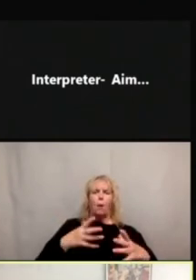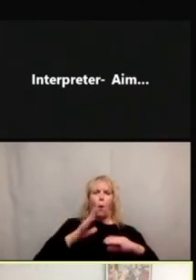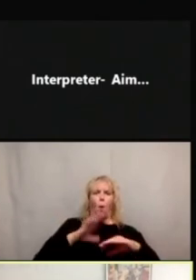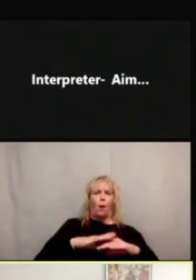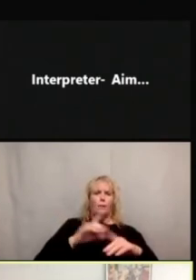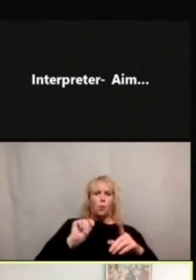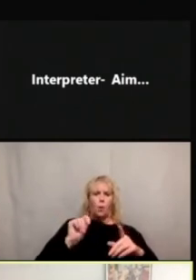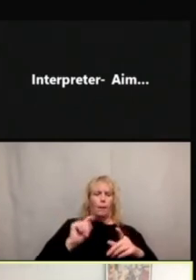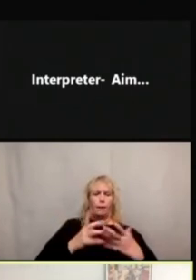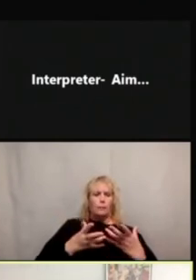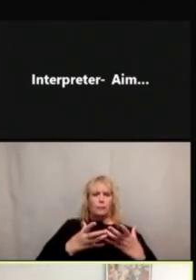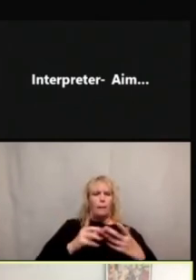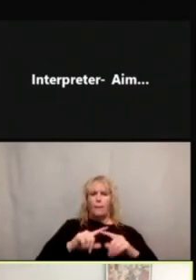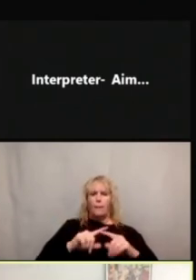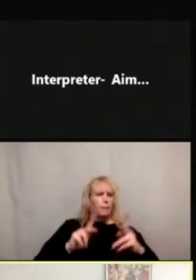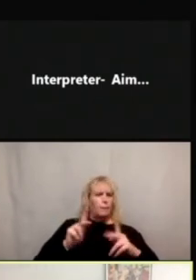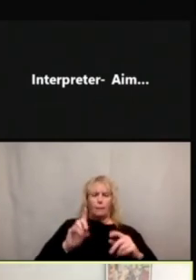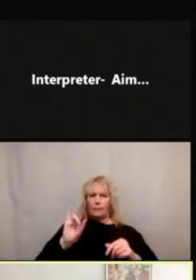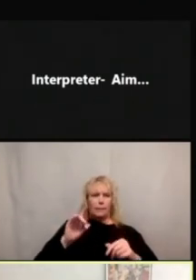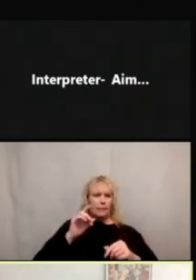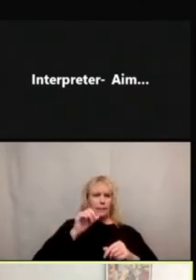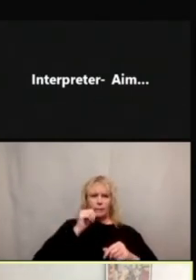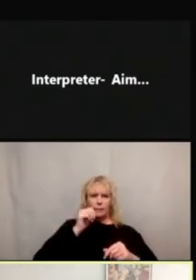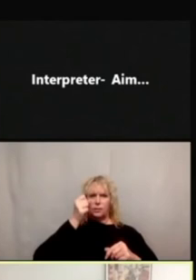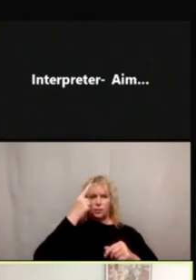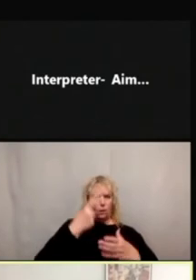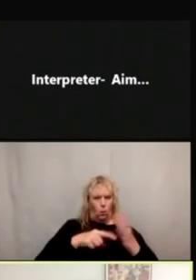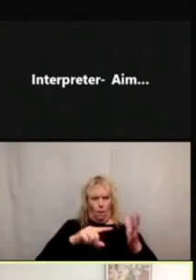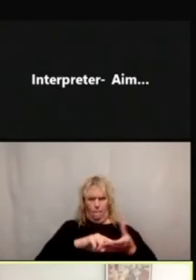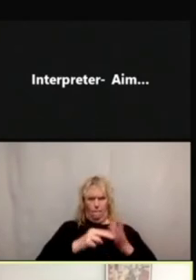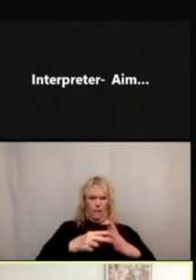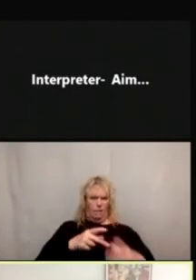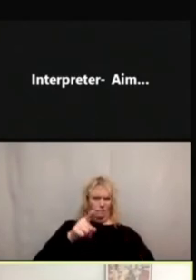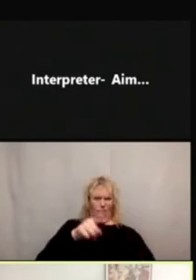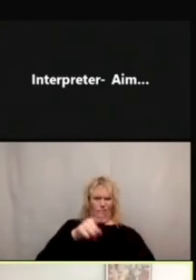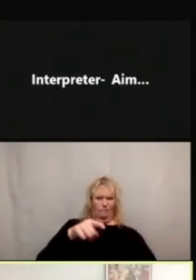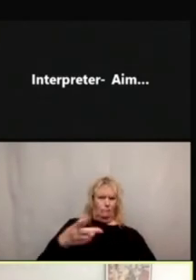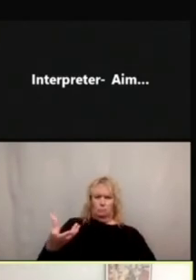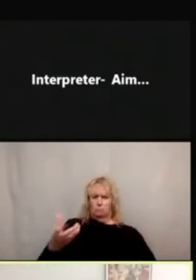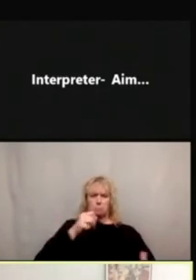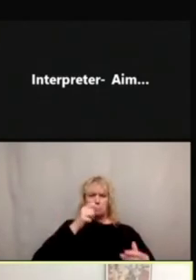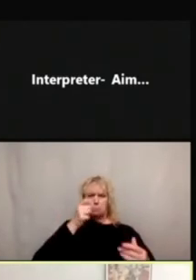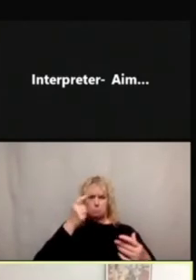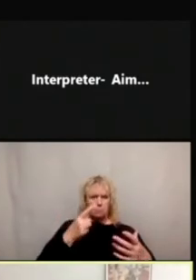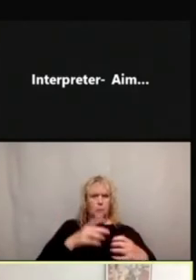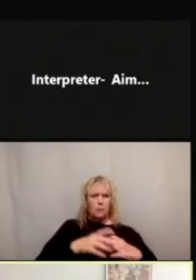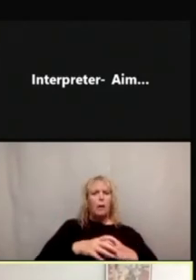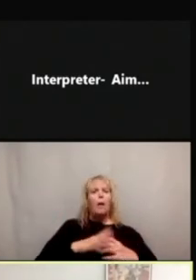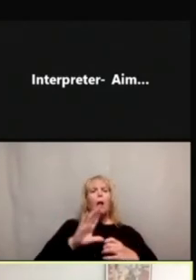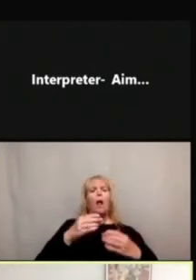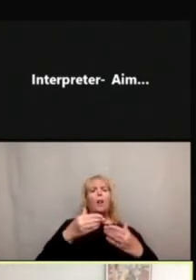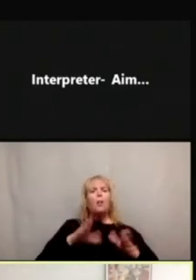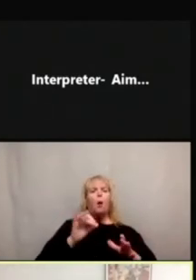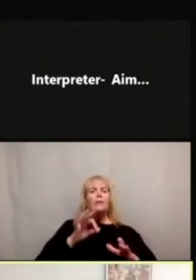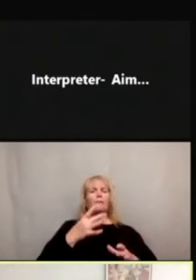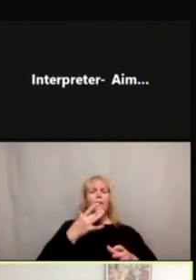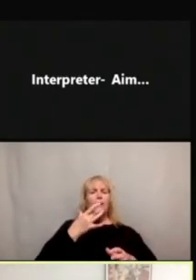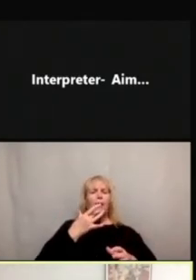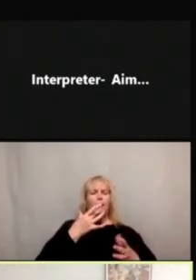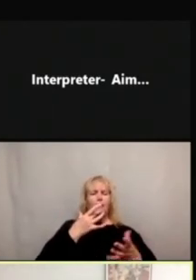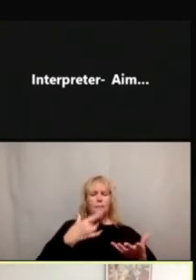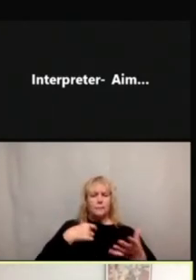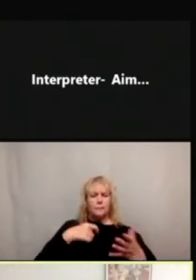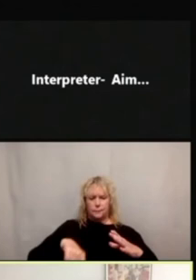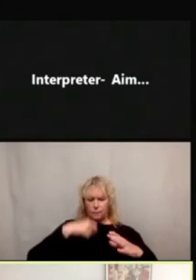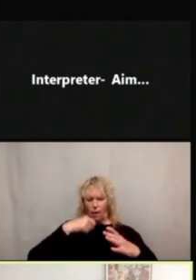understanding the meaning of that without that context. Loss of taste was a hard one. We